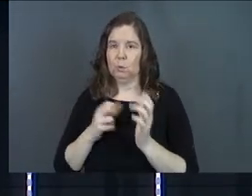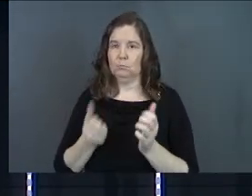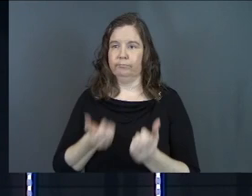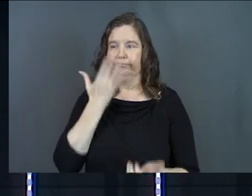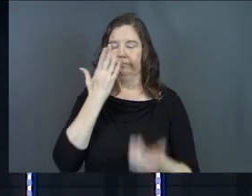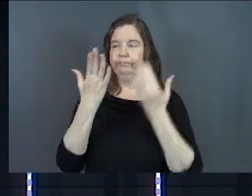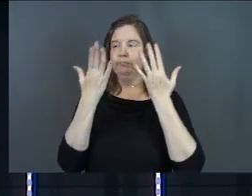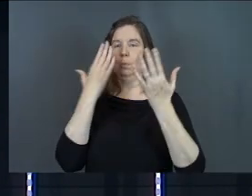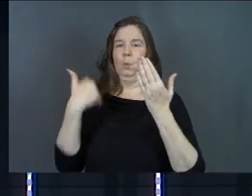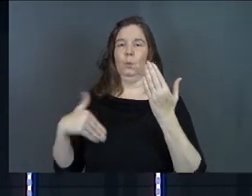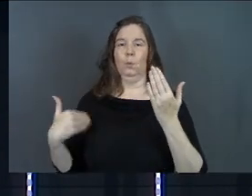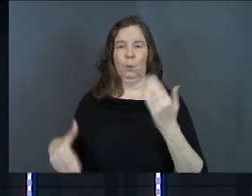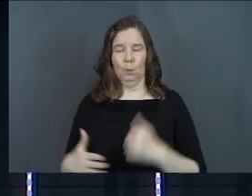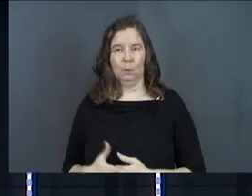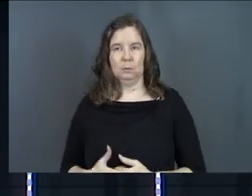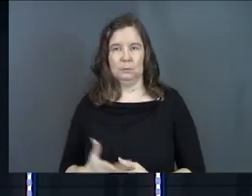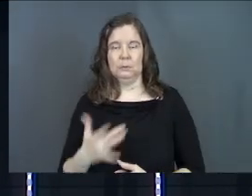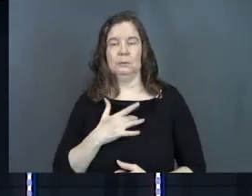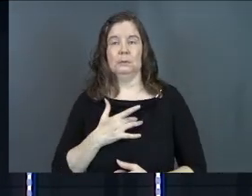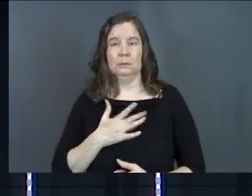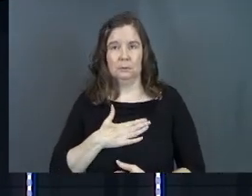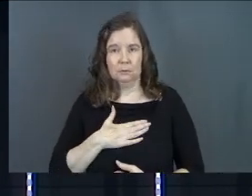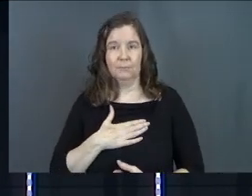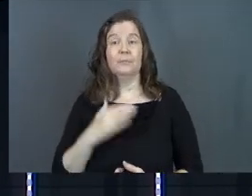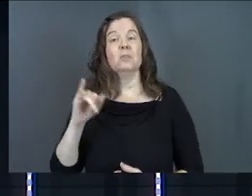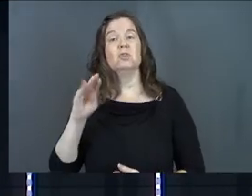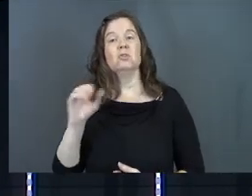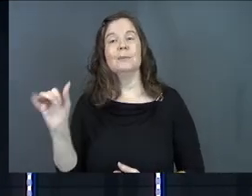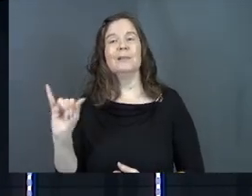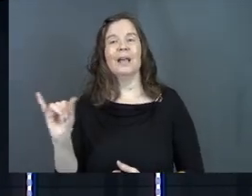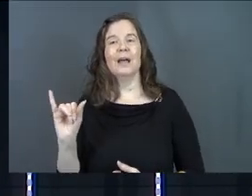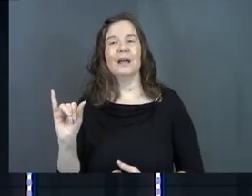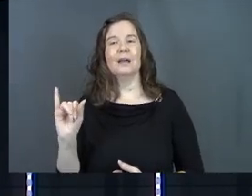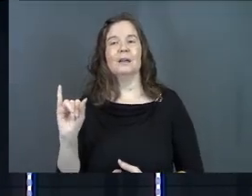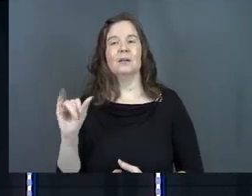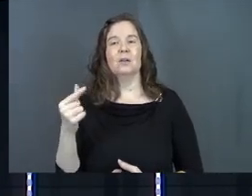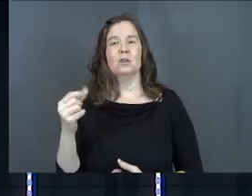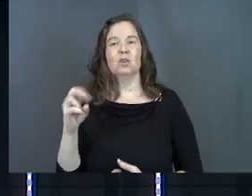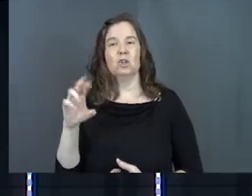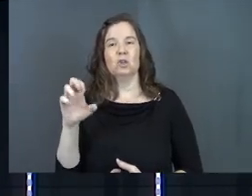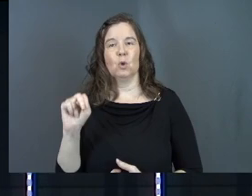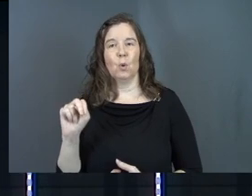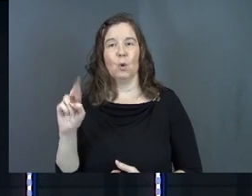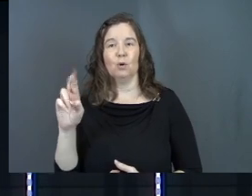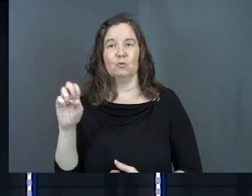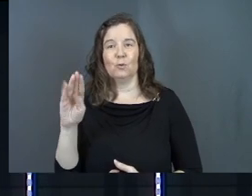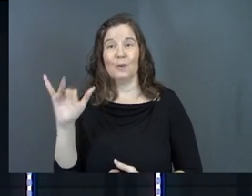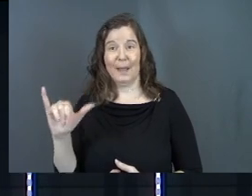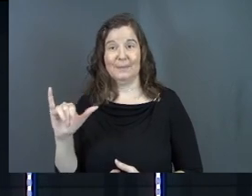He's about to, well, James is like the Gordon Ramsay of the New Testament.